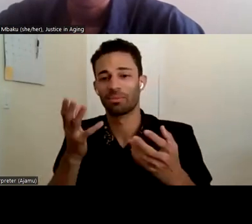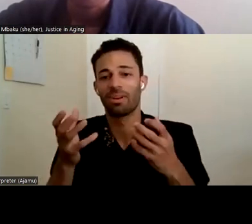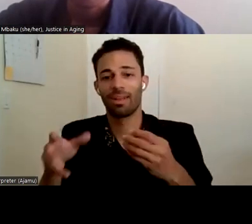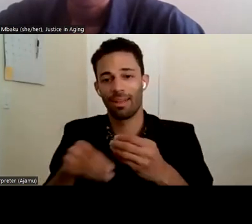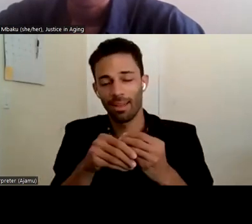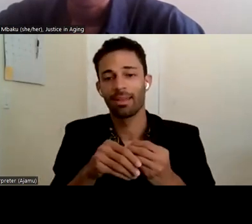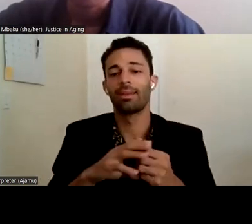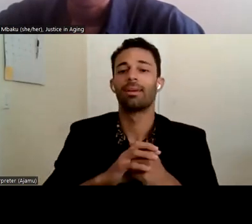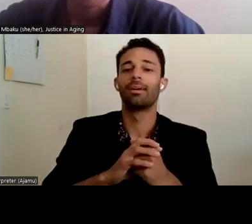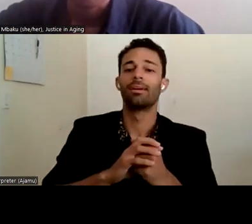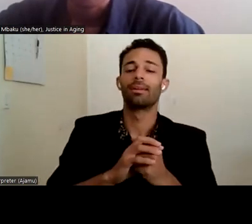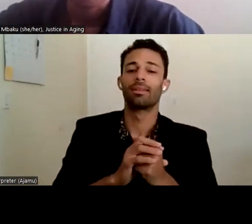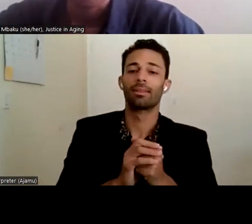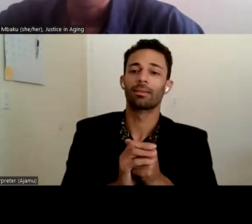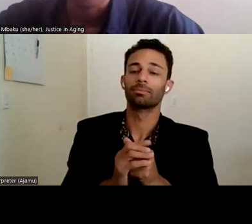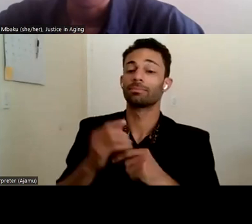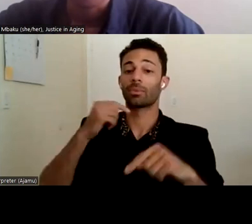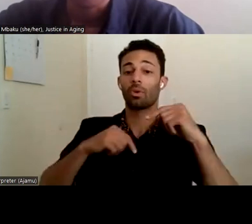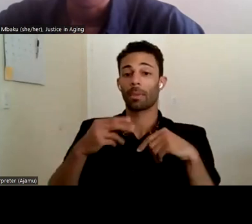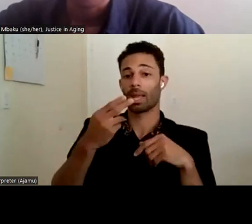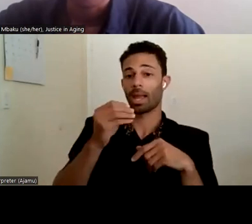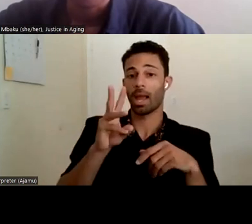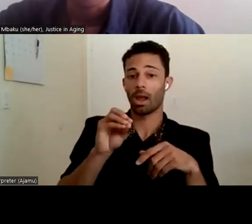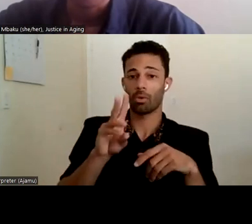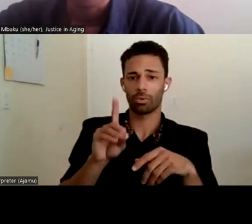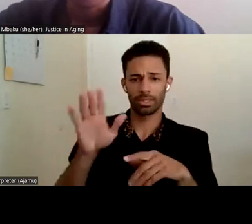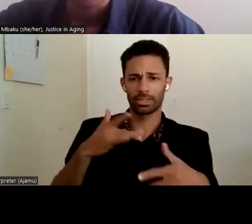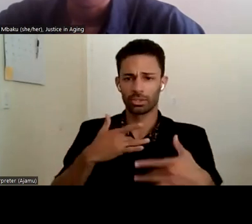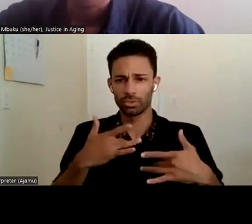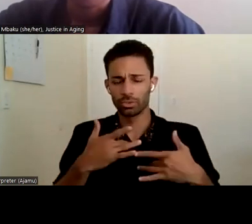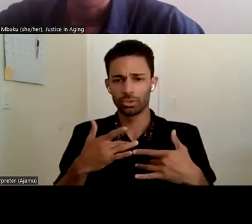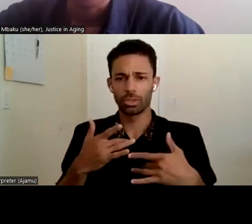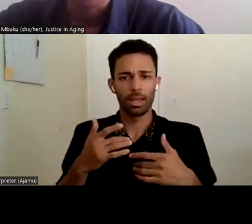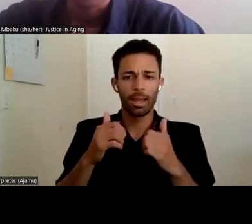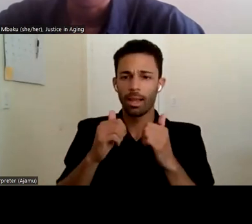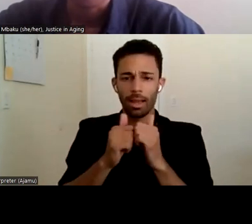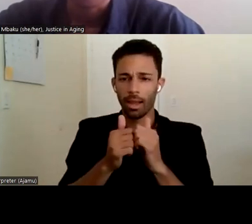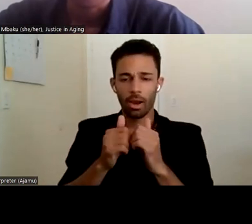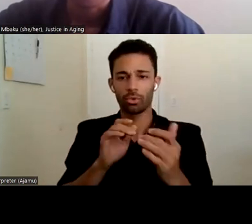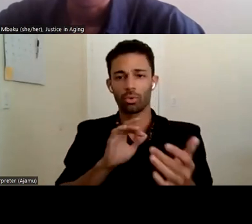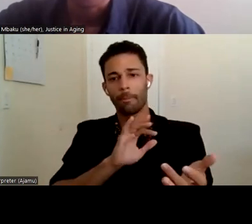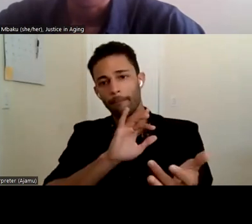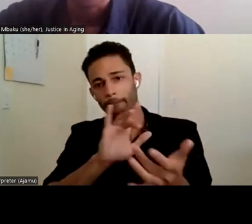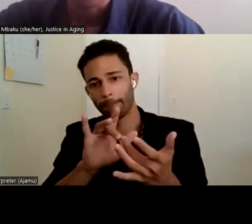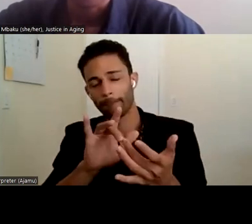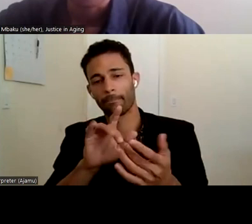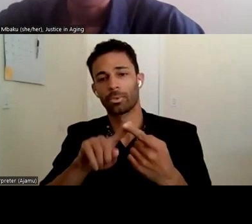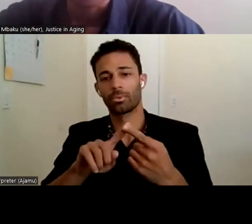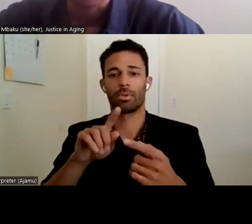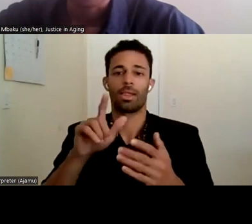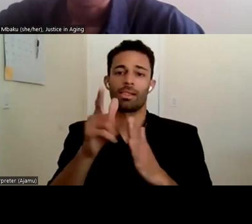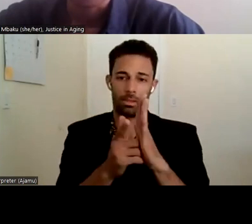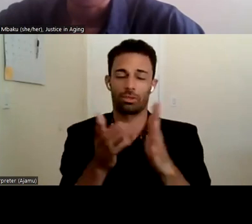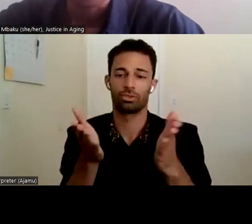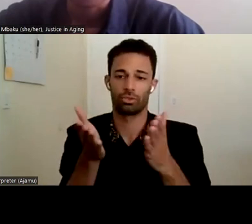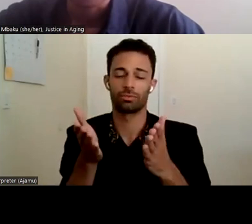just going back to, to, uh, Howard's concerns about where you, how you get to legal services, just wanted to mention that there's been a